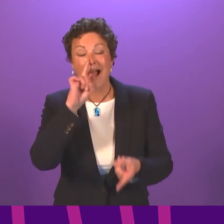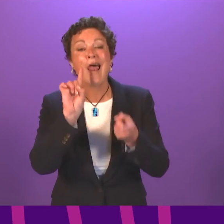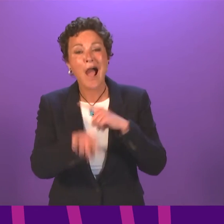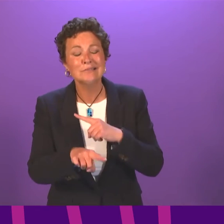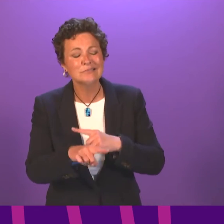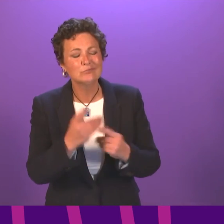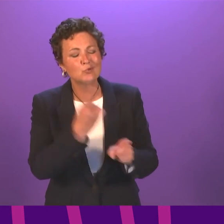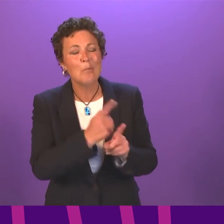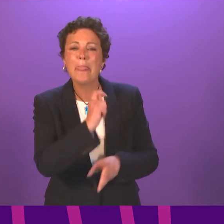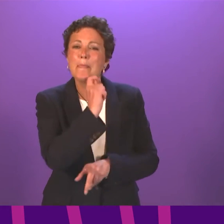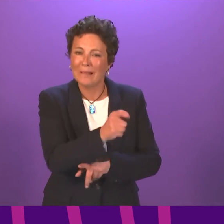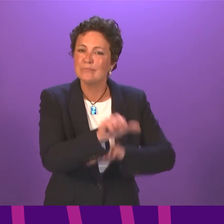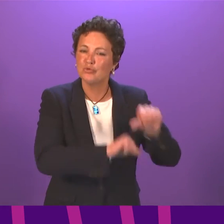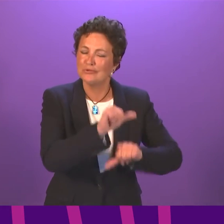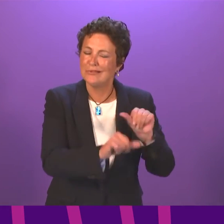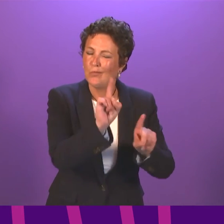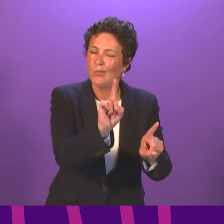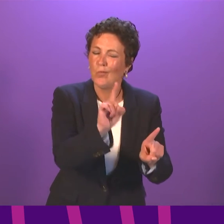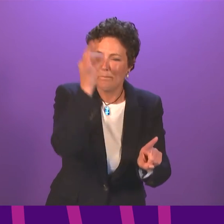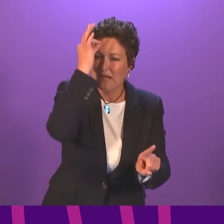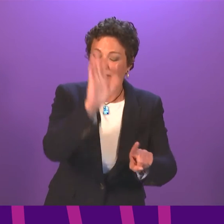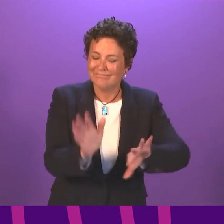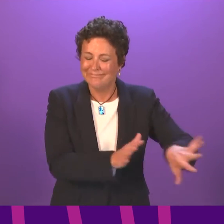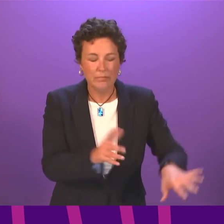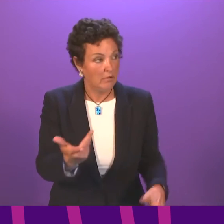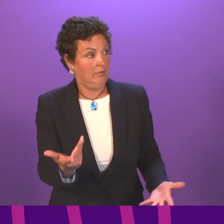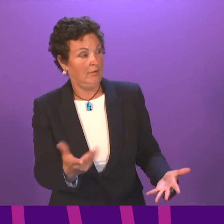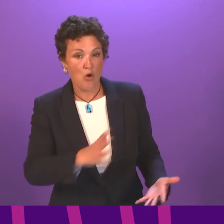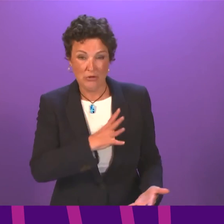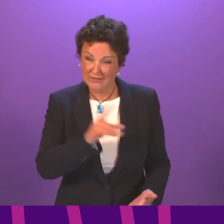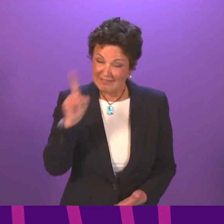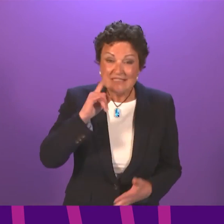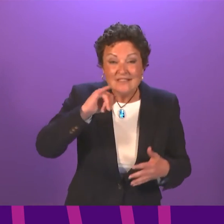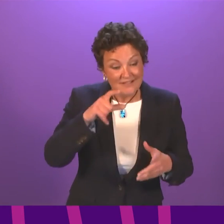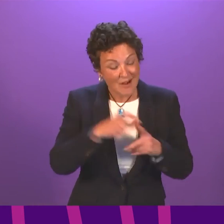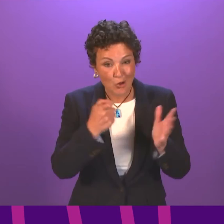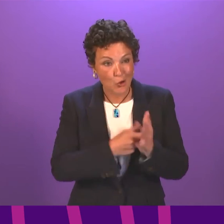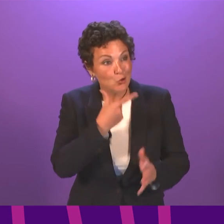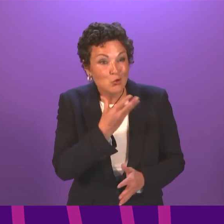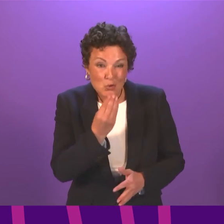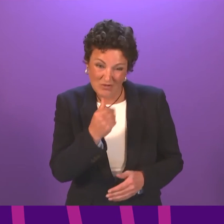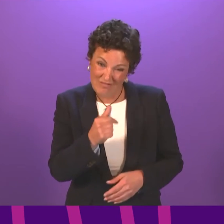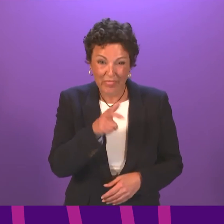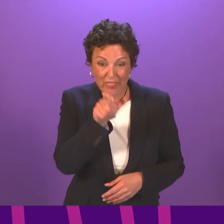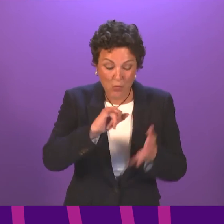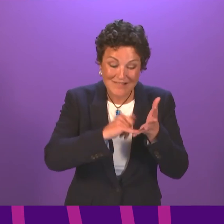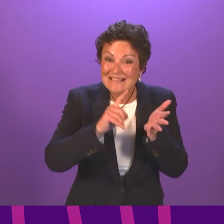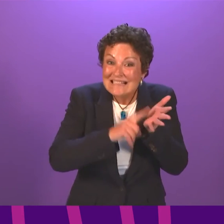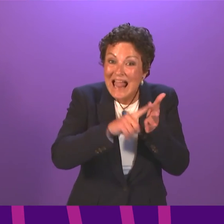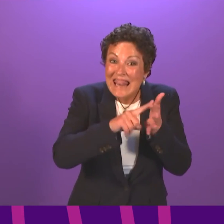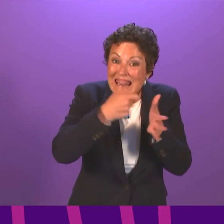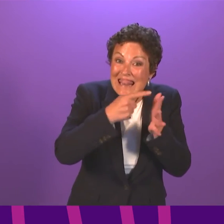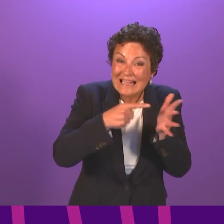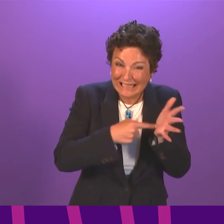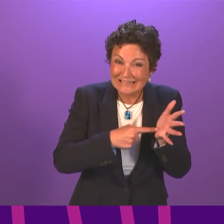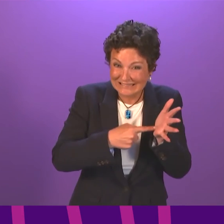a second, but already we see here that Douglas Ross used the word sleek it earlier on. If I may say so, I think there is a bit of that in